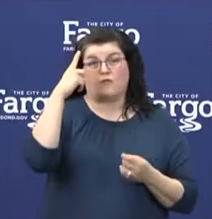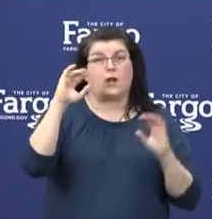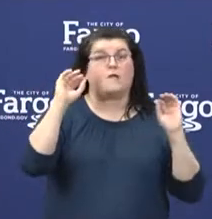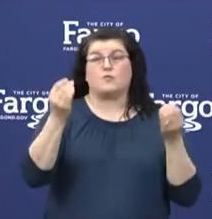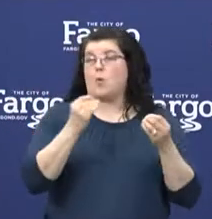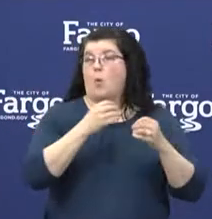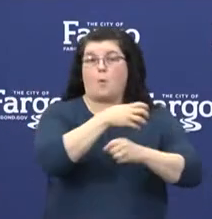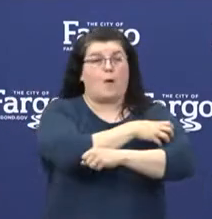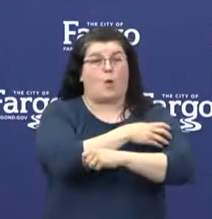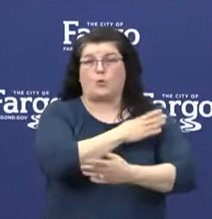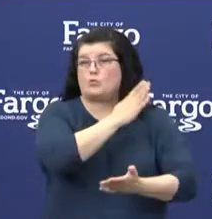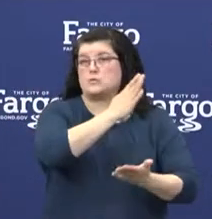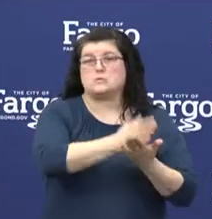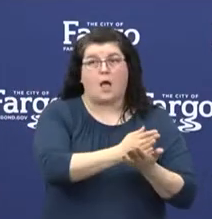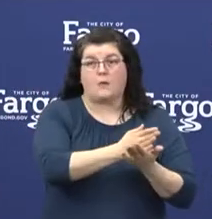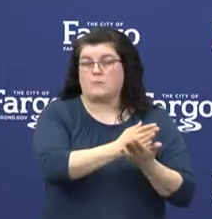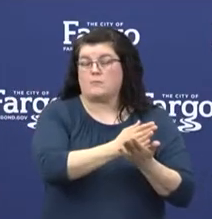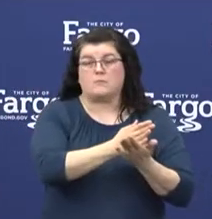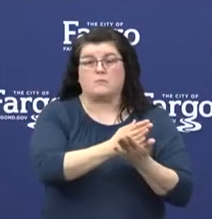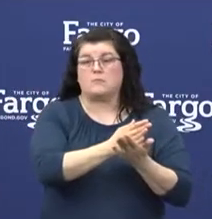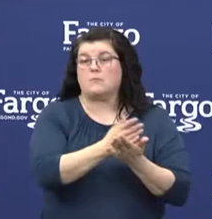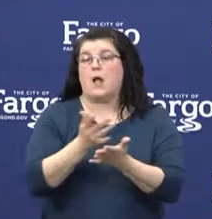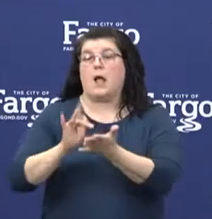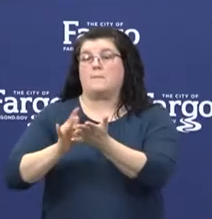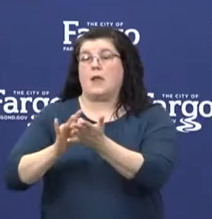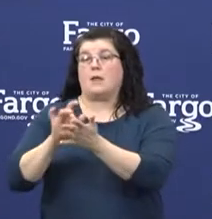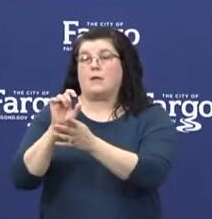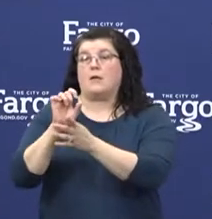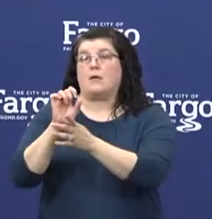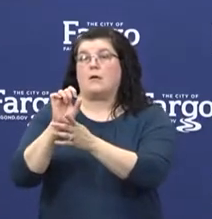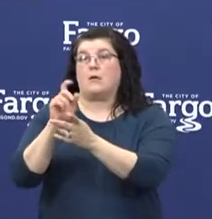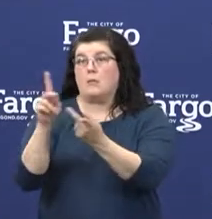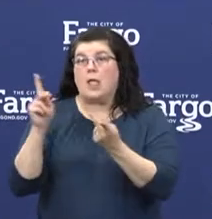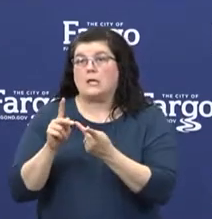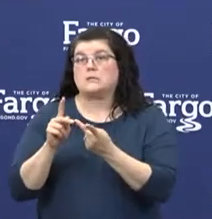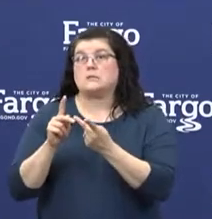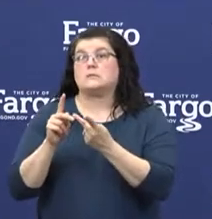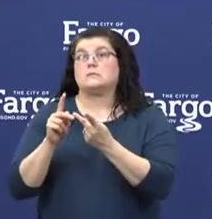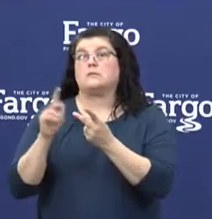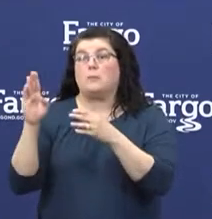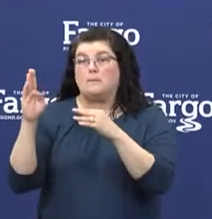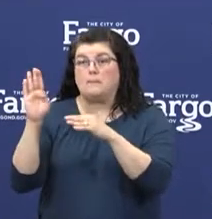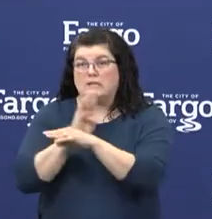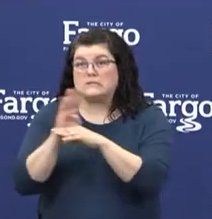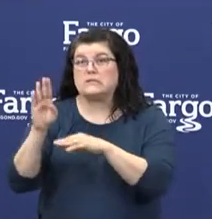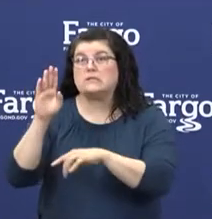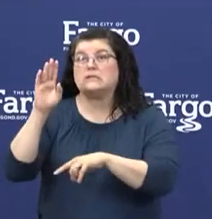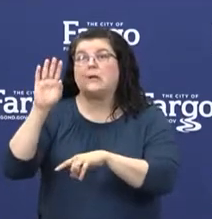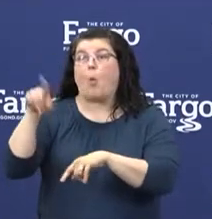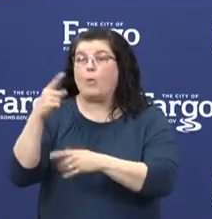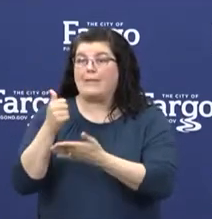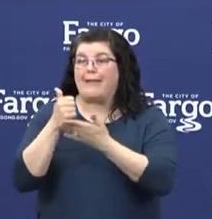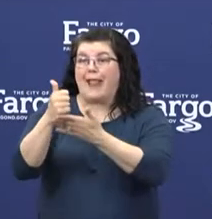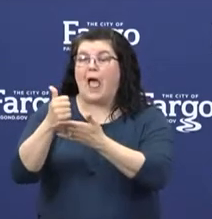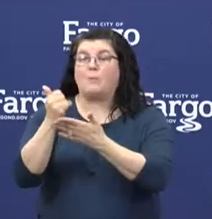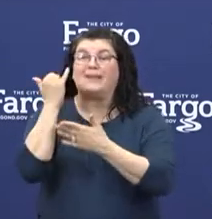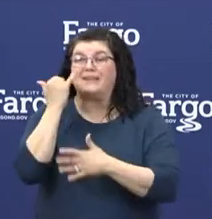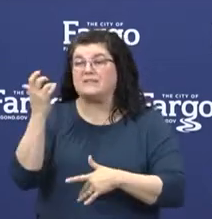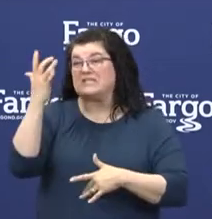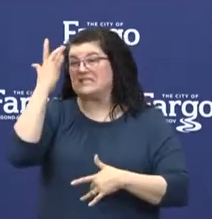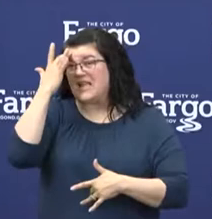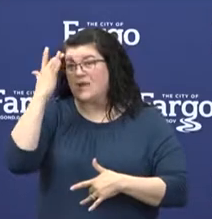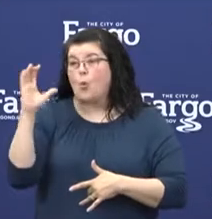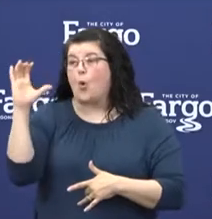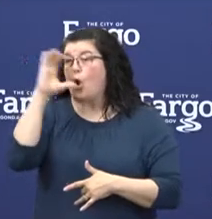Our medical facilities can only provide you help when you get sick while searching for a cure. We can advise